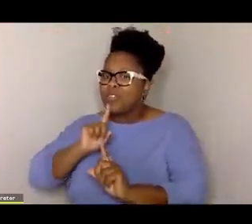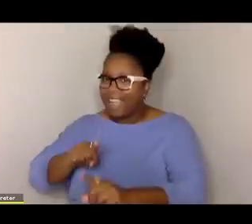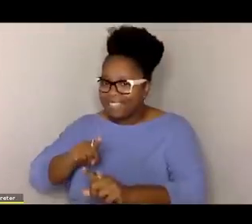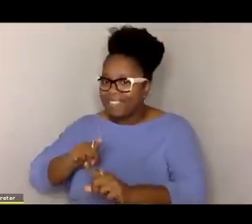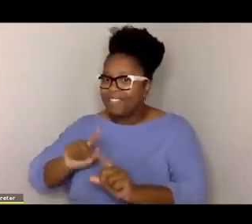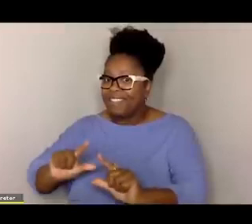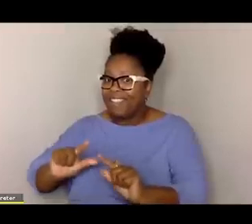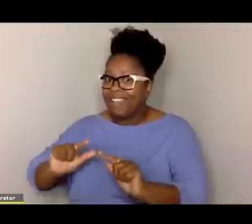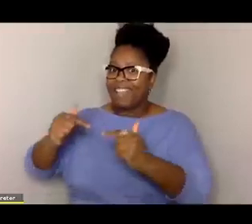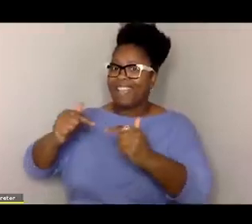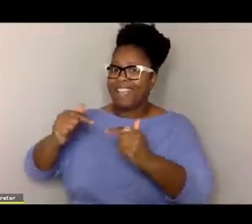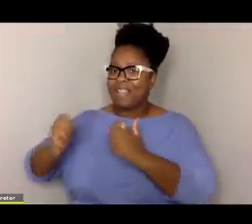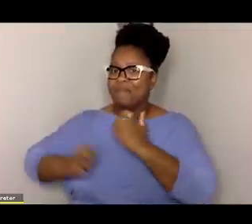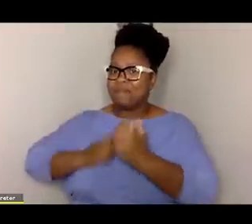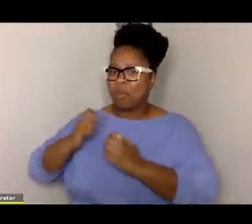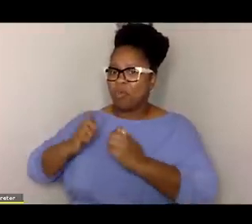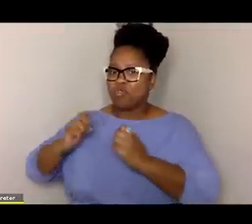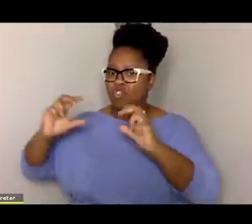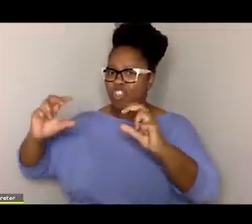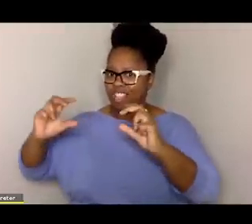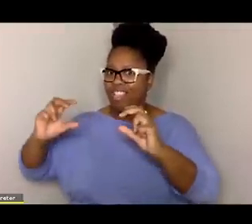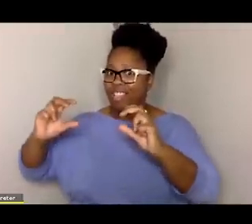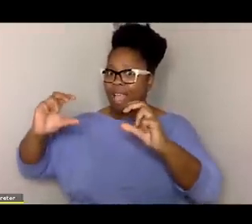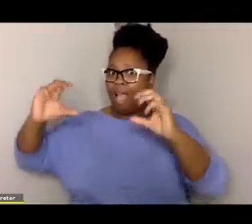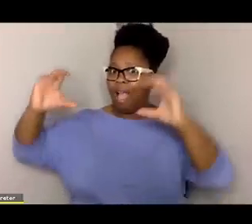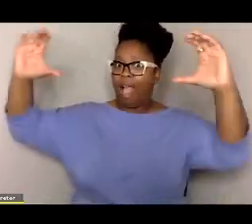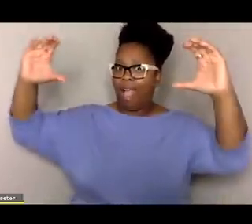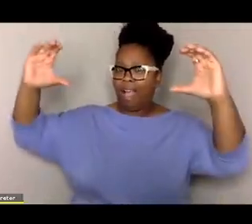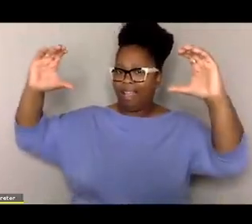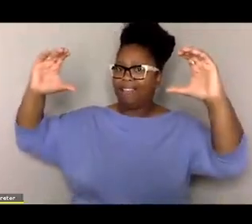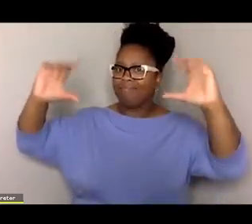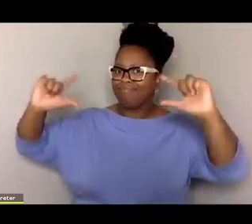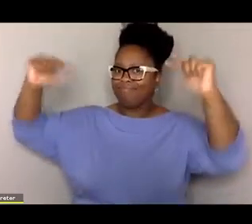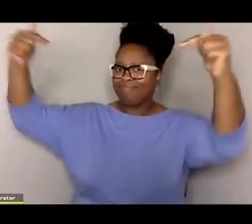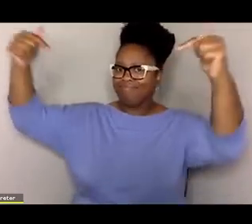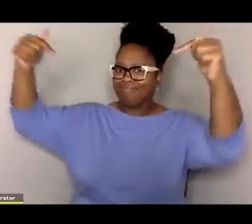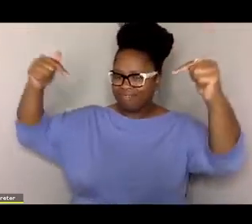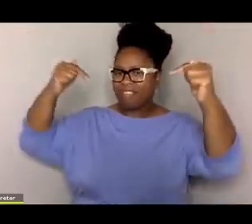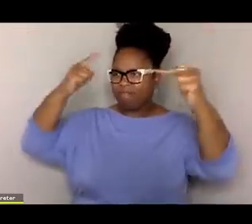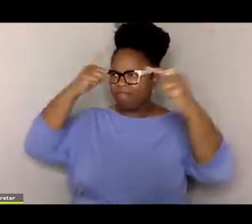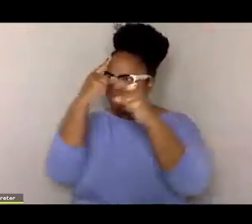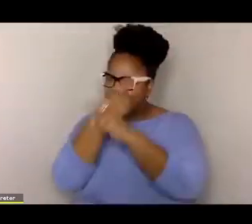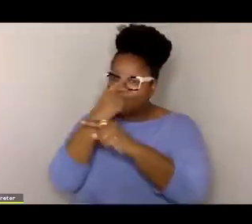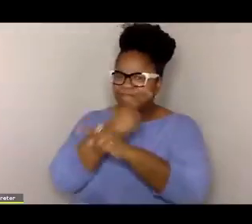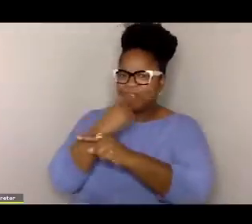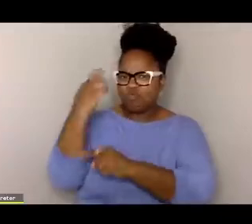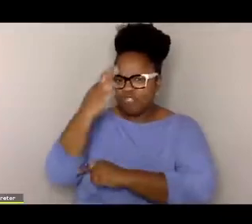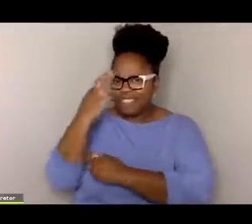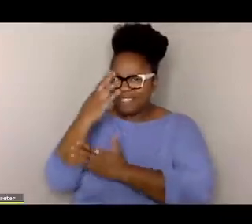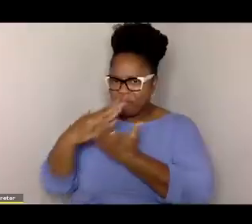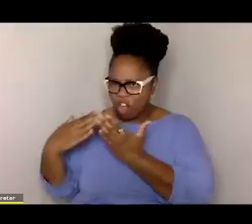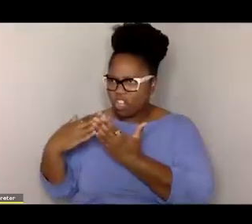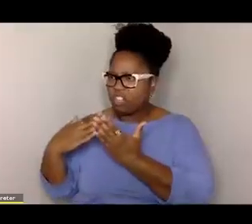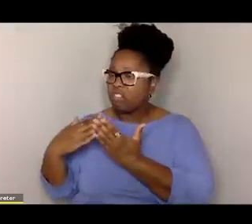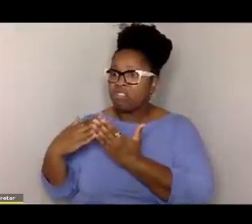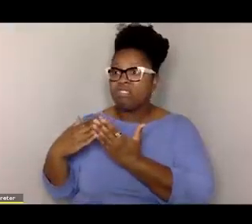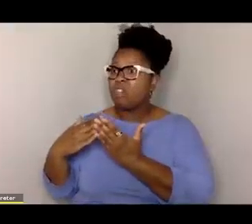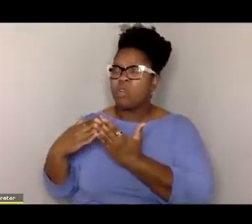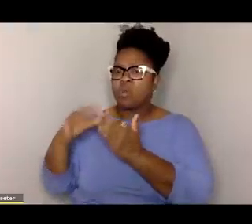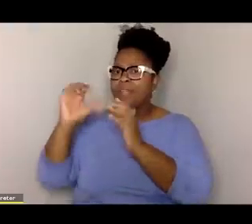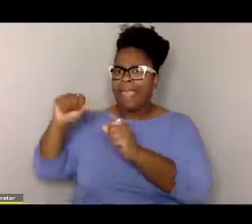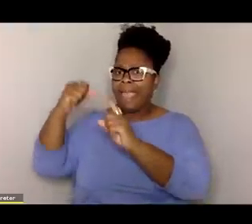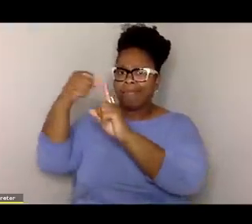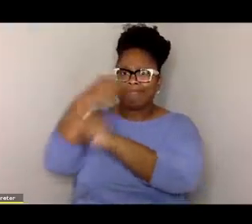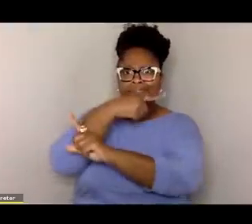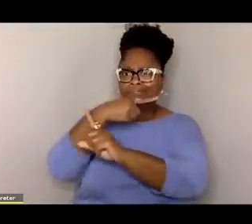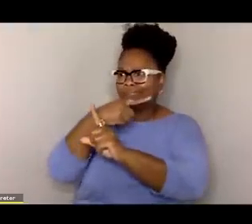to go through the emotional part of our brain, and then it finally gets up to the reasoning part of our brain. So there's a lot of places where you can get short circuited.